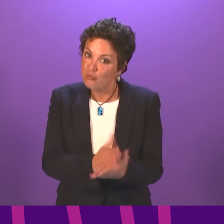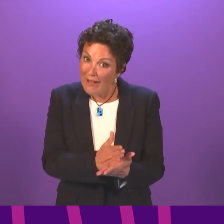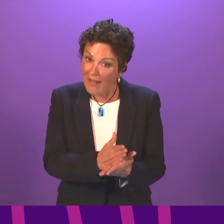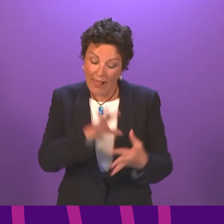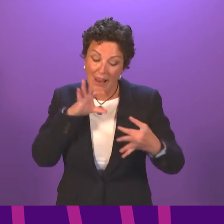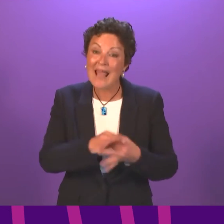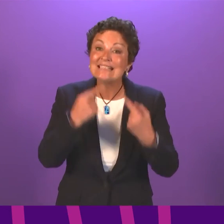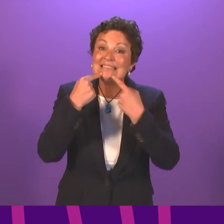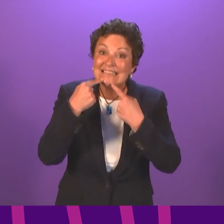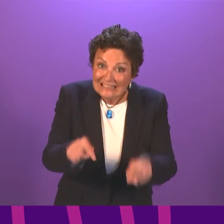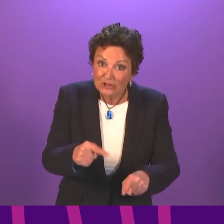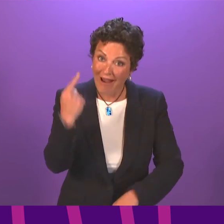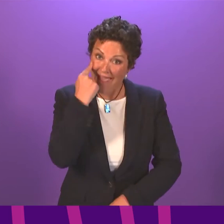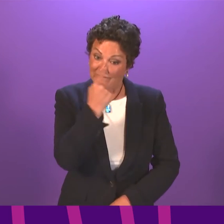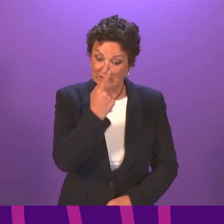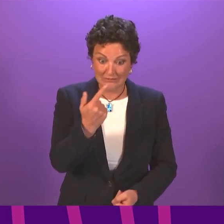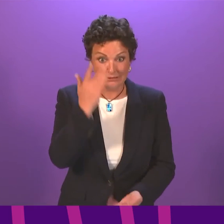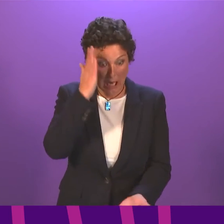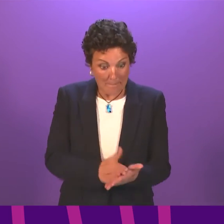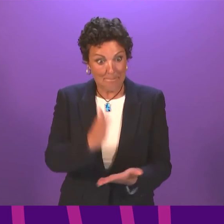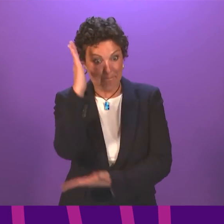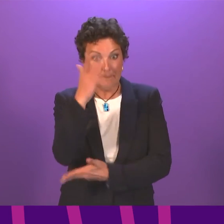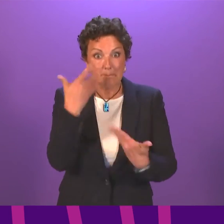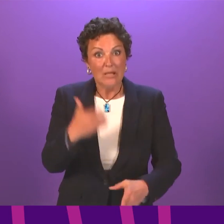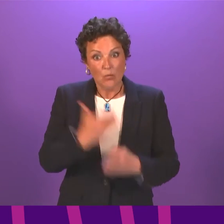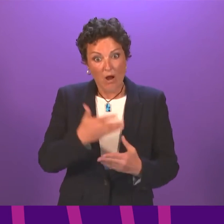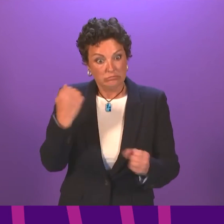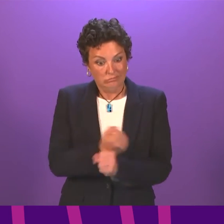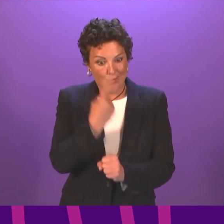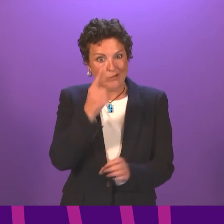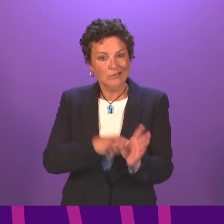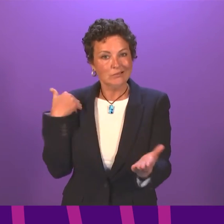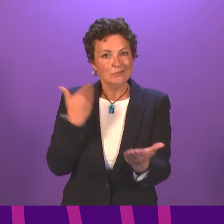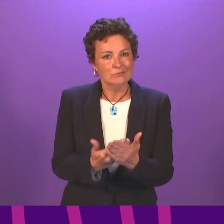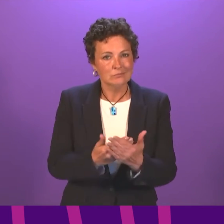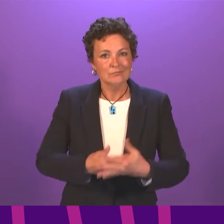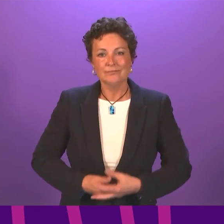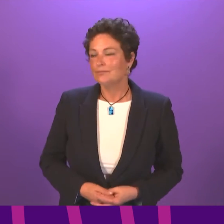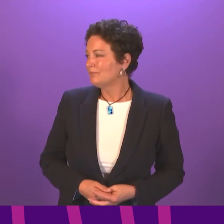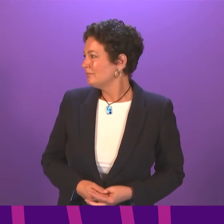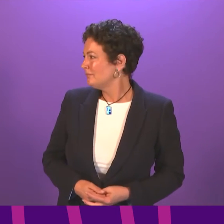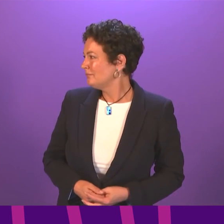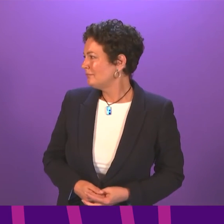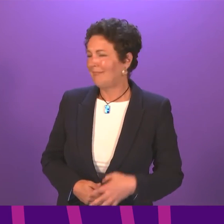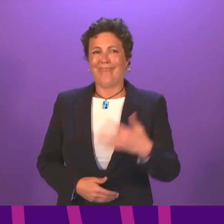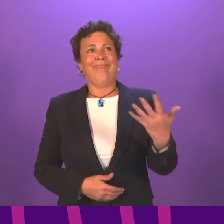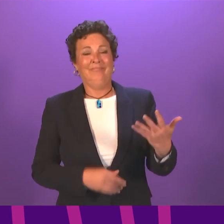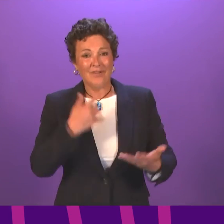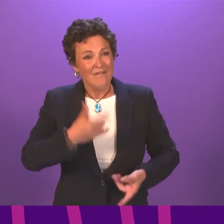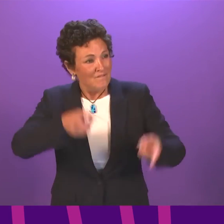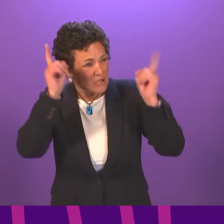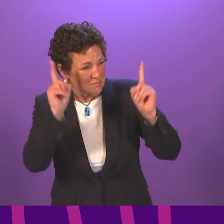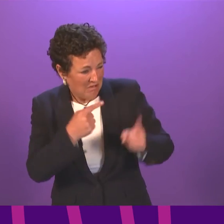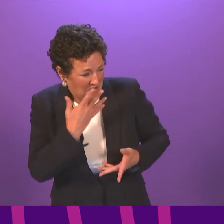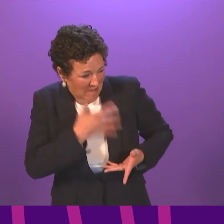work that pupils have actually done throughout the year. Douglas Ross. The First Minister chose to ignore all the points I read out from